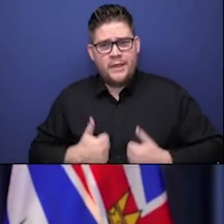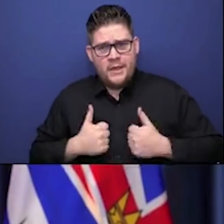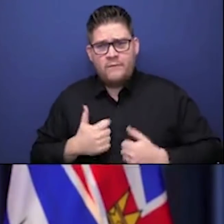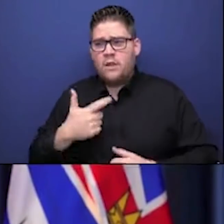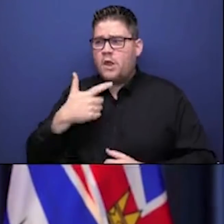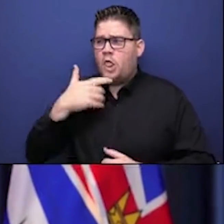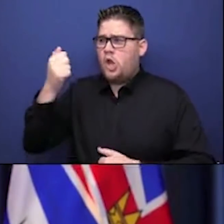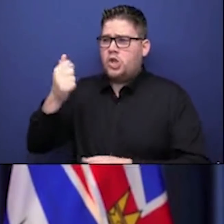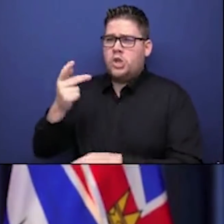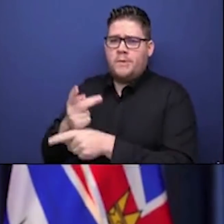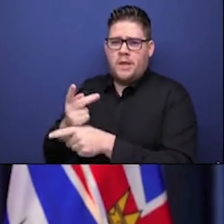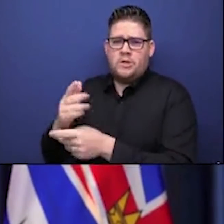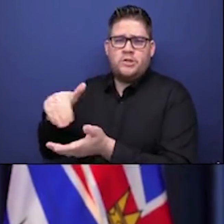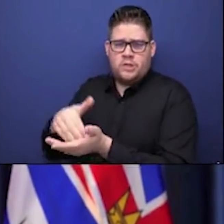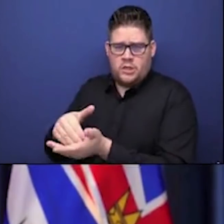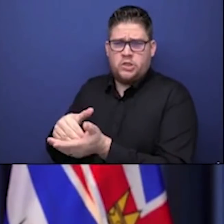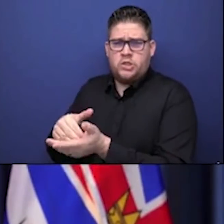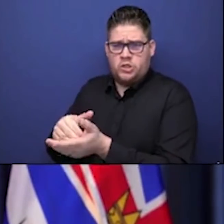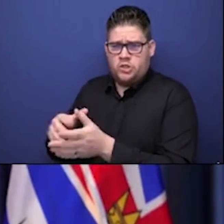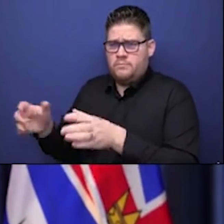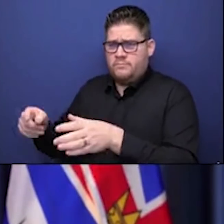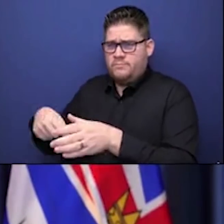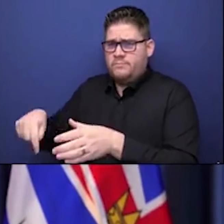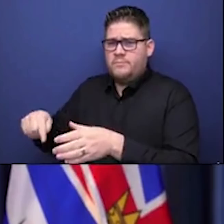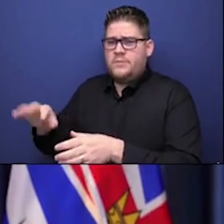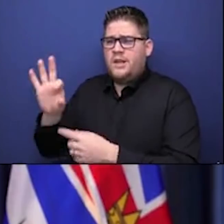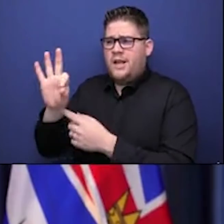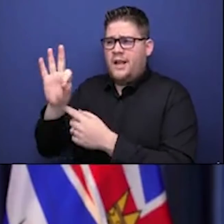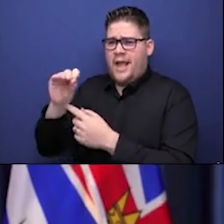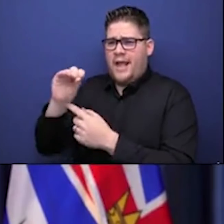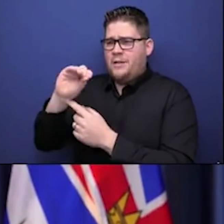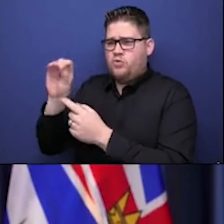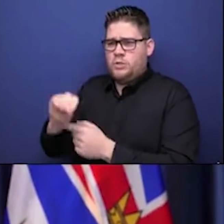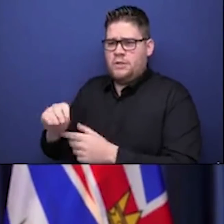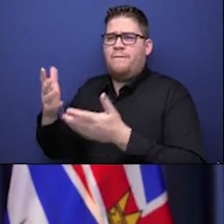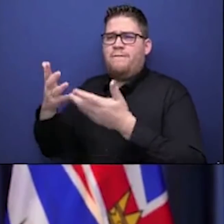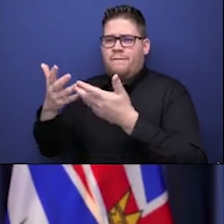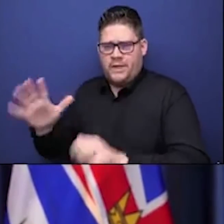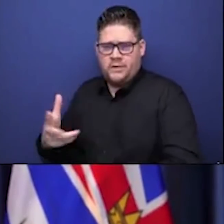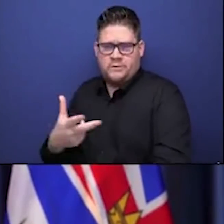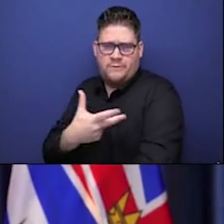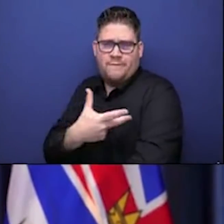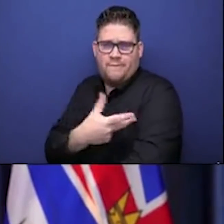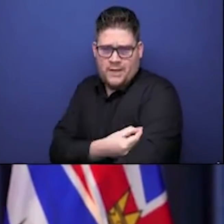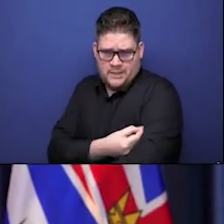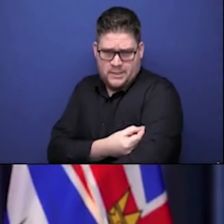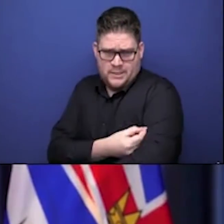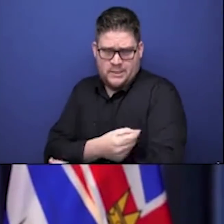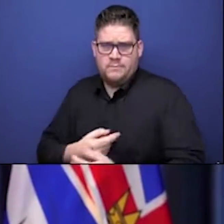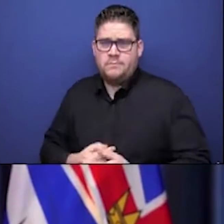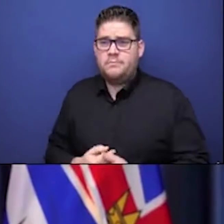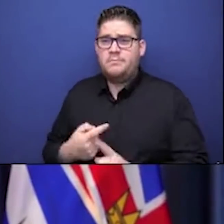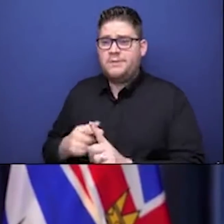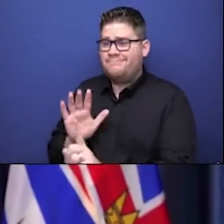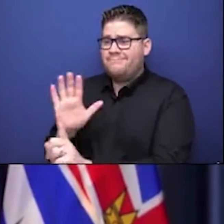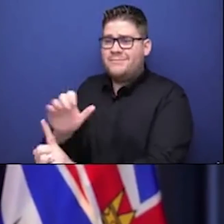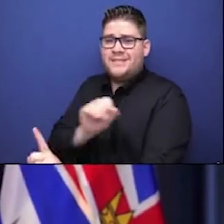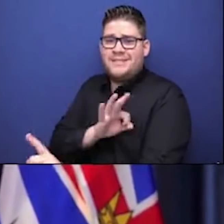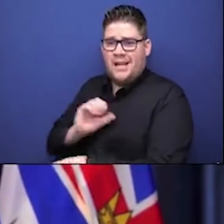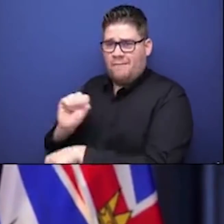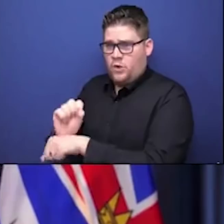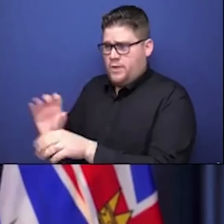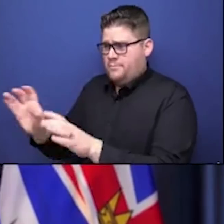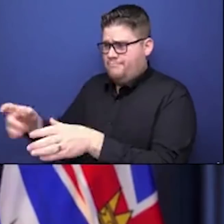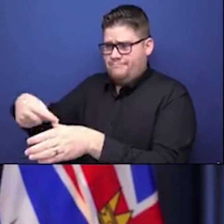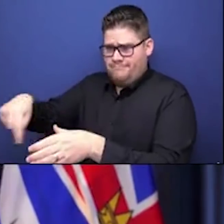we will continue to go back to those first stages and Dr. Henry will lay out how we're going to do that in a few moments. But today as we start